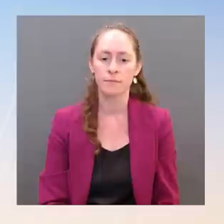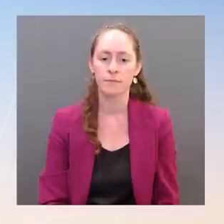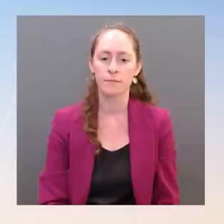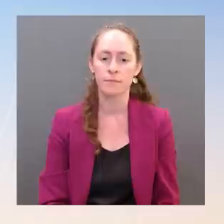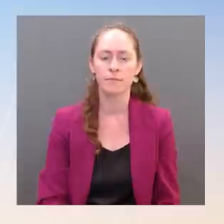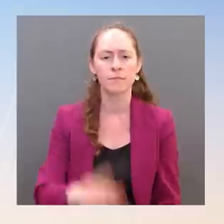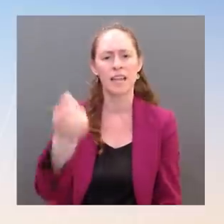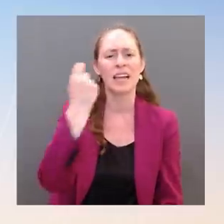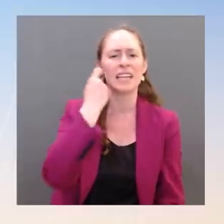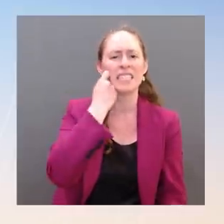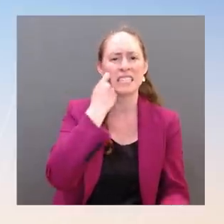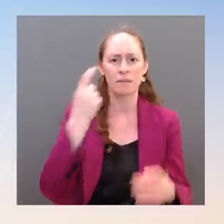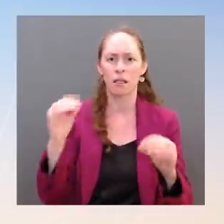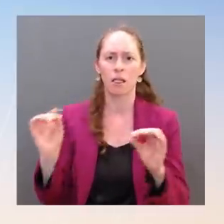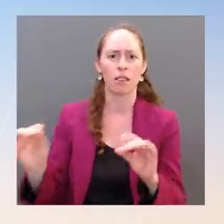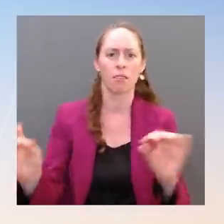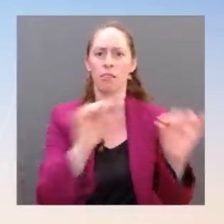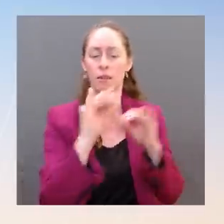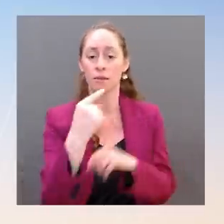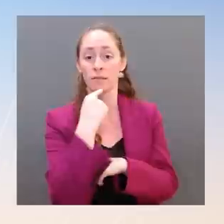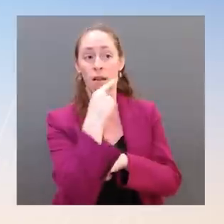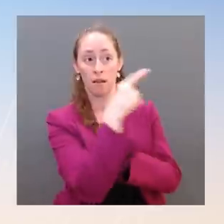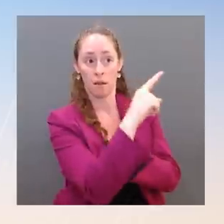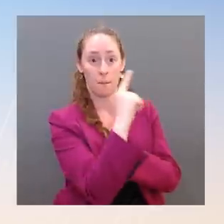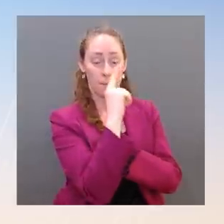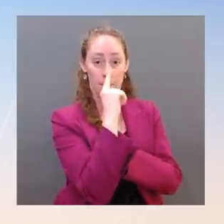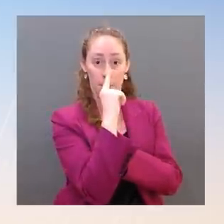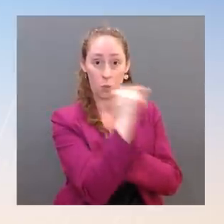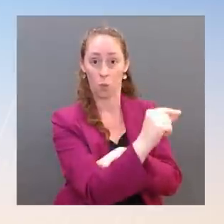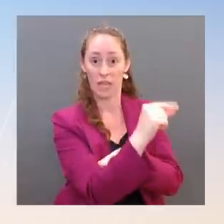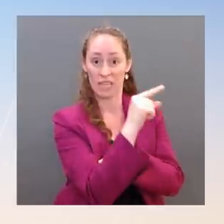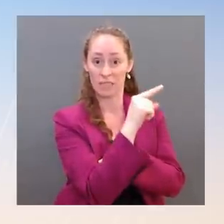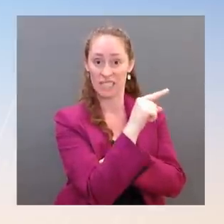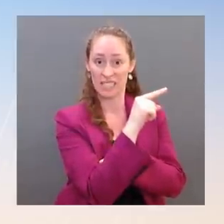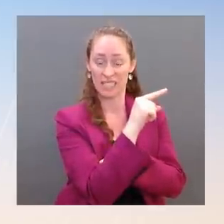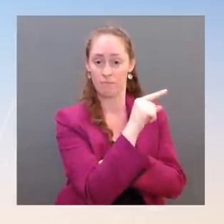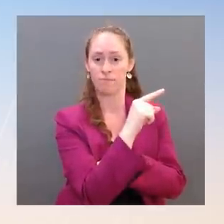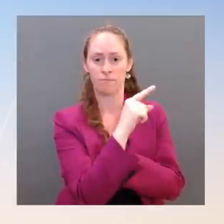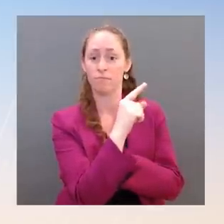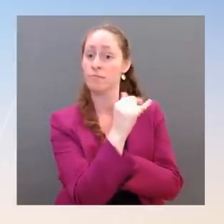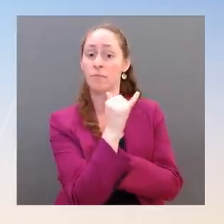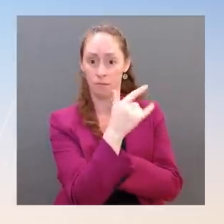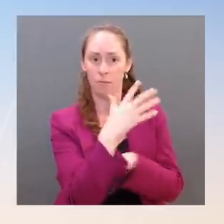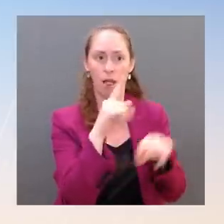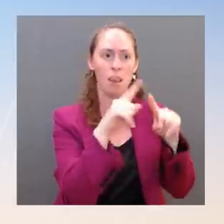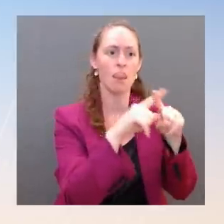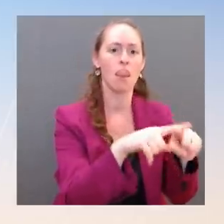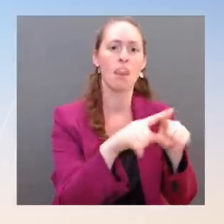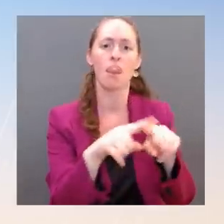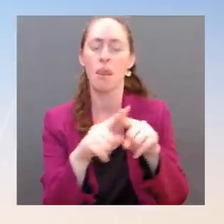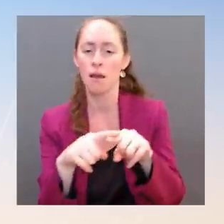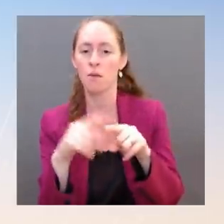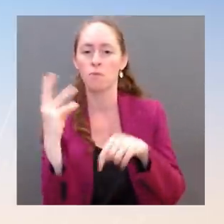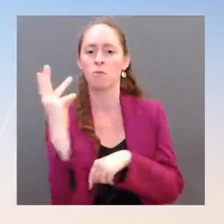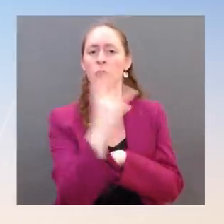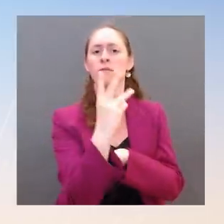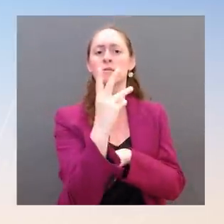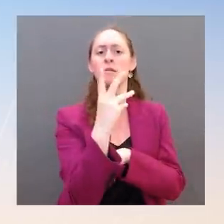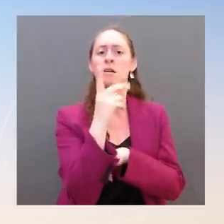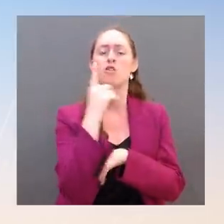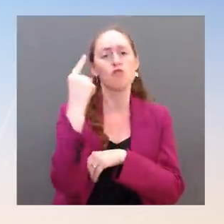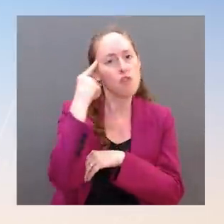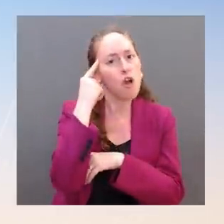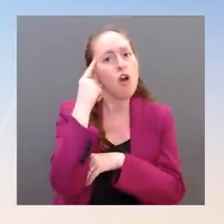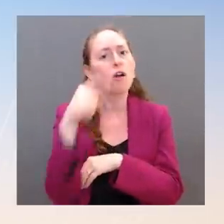the fracturing of Western resilience to continue this war. Is Turkey's concern about Finland and Sweden joining up perhaps an